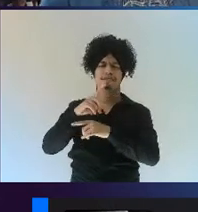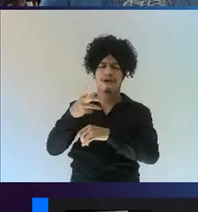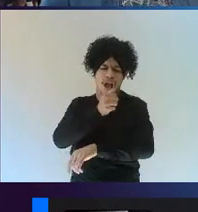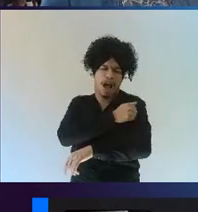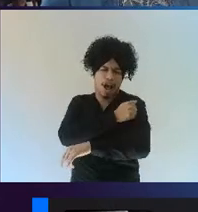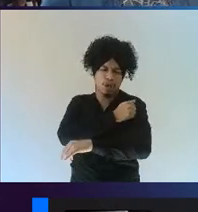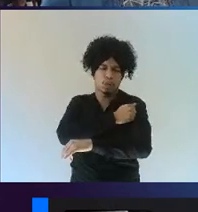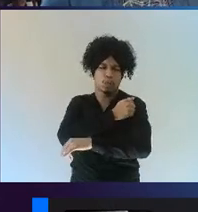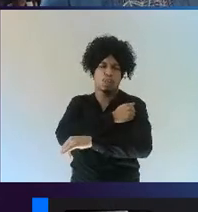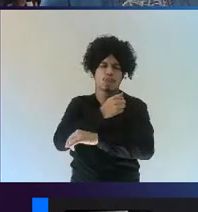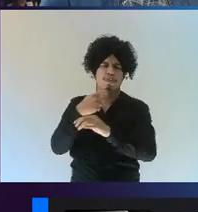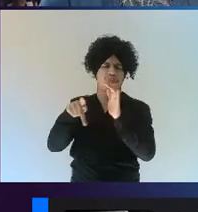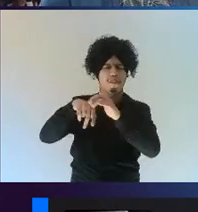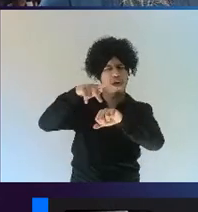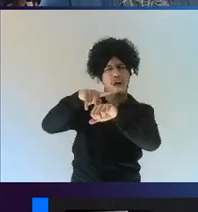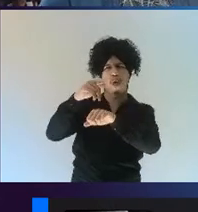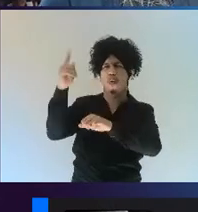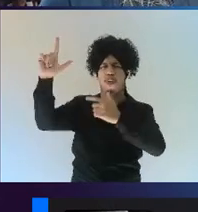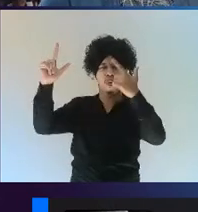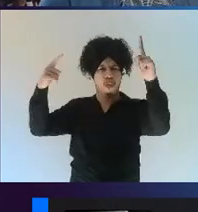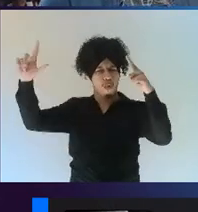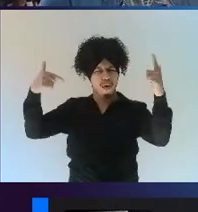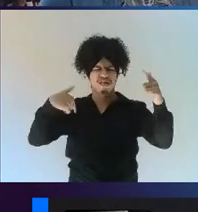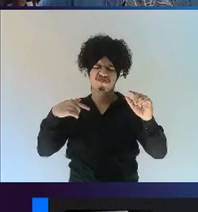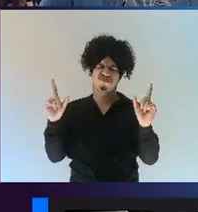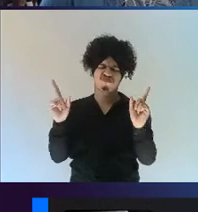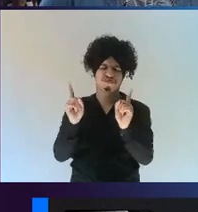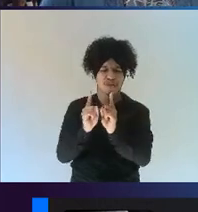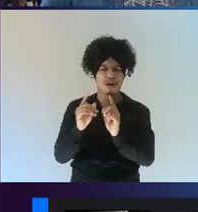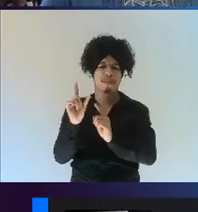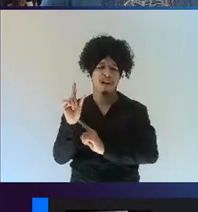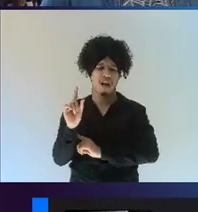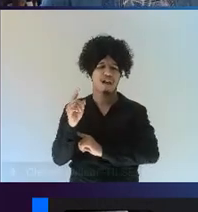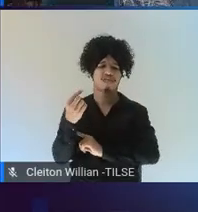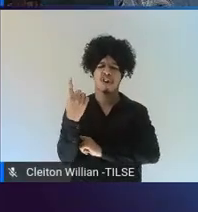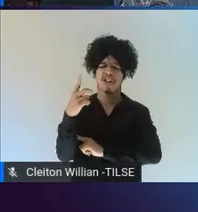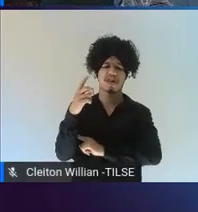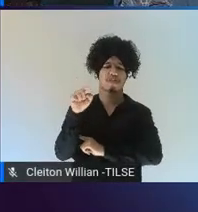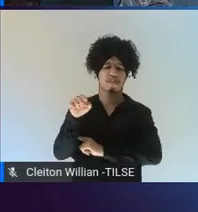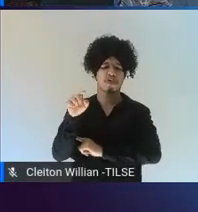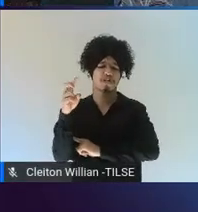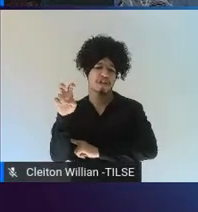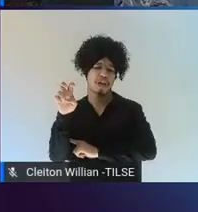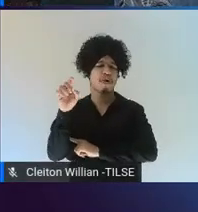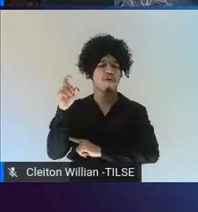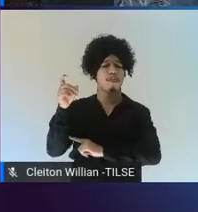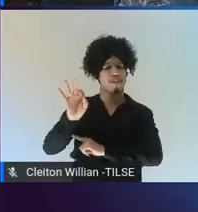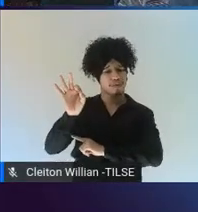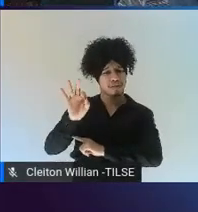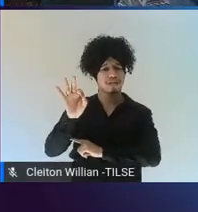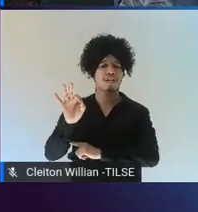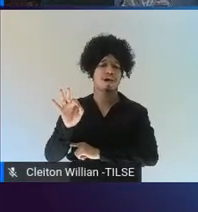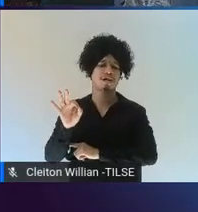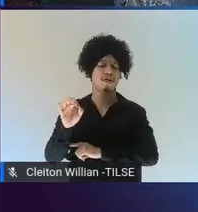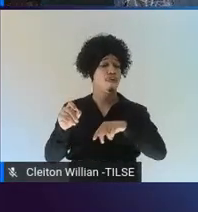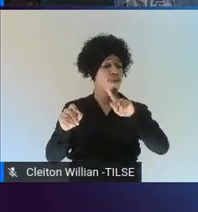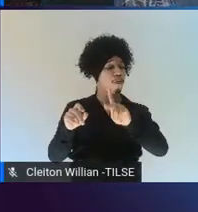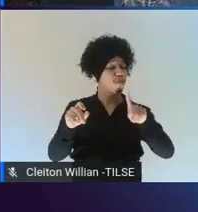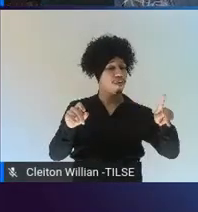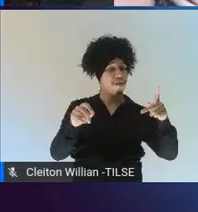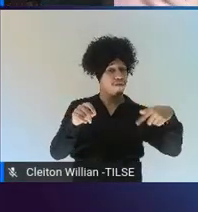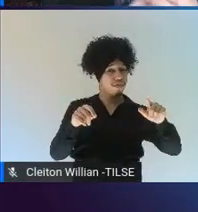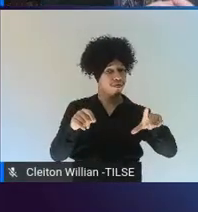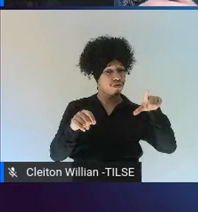small, 1.5%. The English medium instruction instructors who were chosen were those who